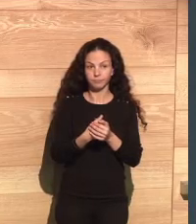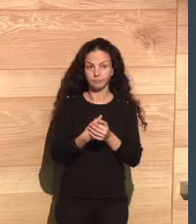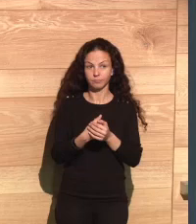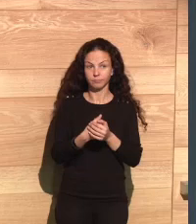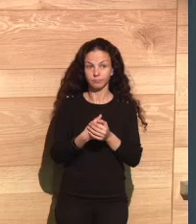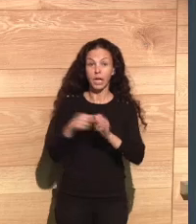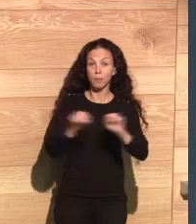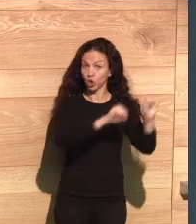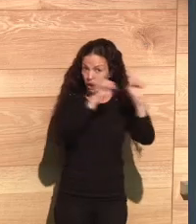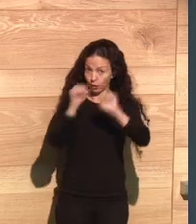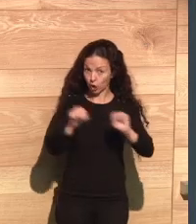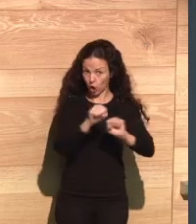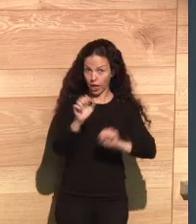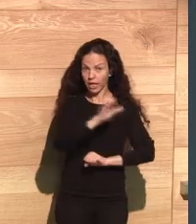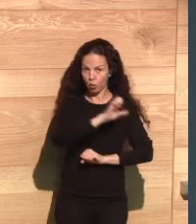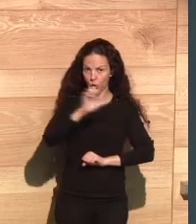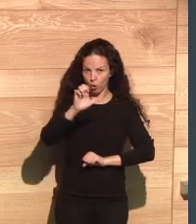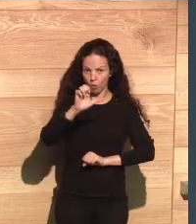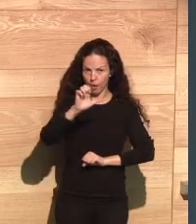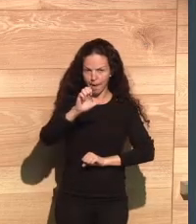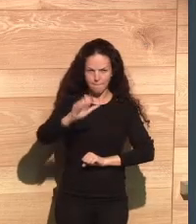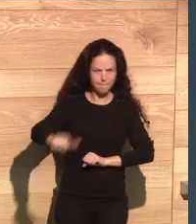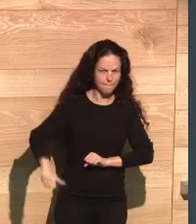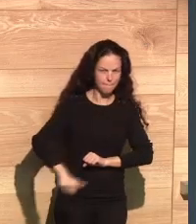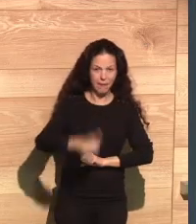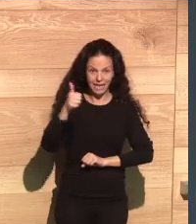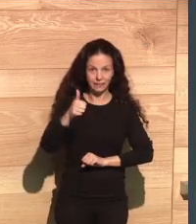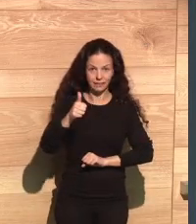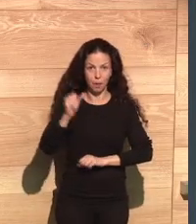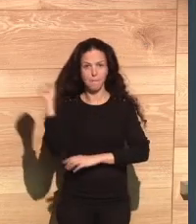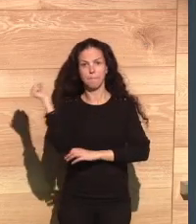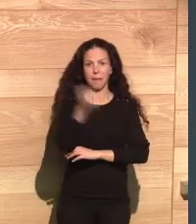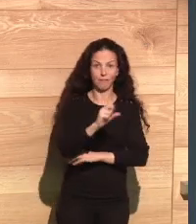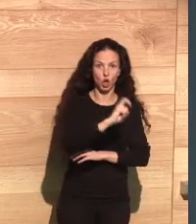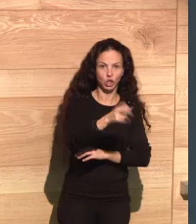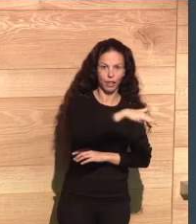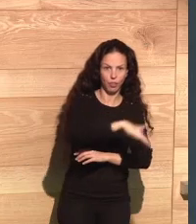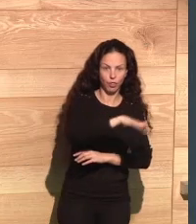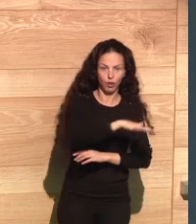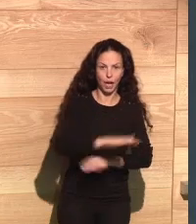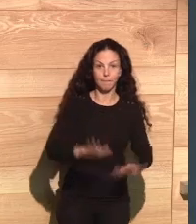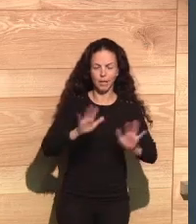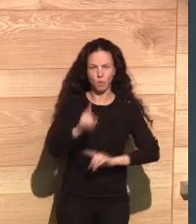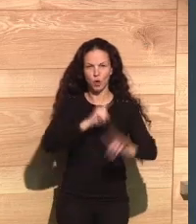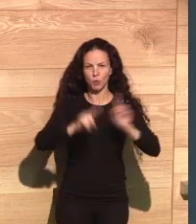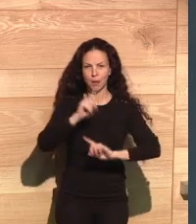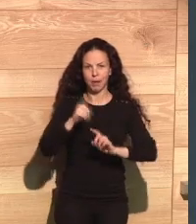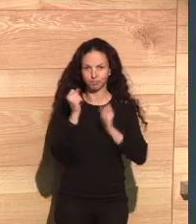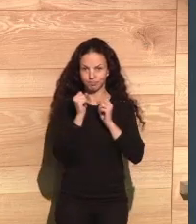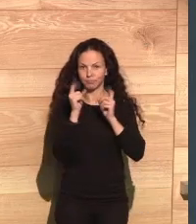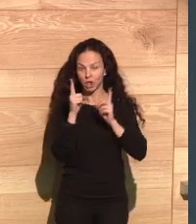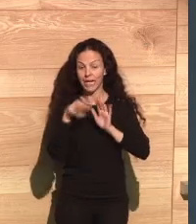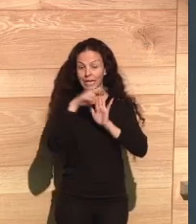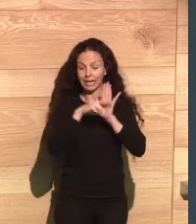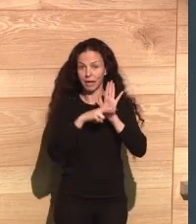question, you know, one problem that I've seen with the GDPR is the onus that it puts on the user in order to understand what